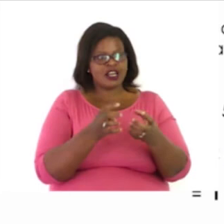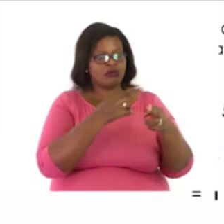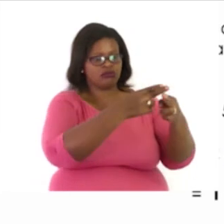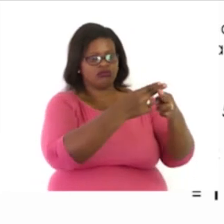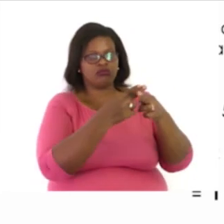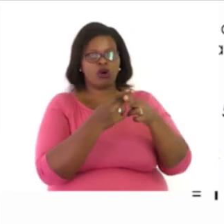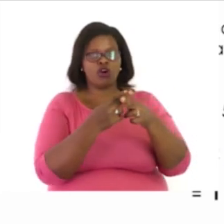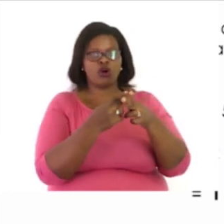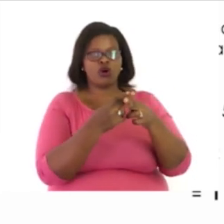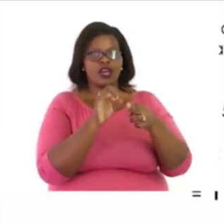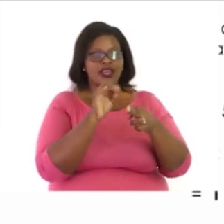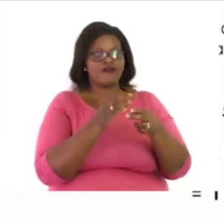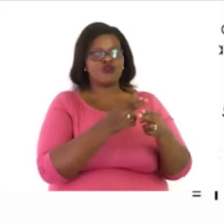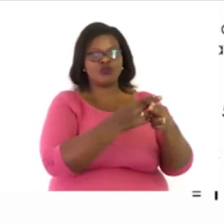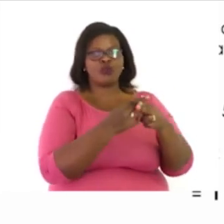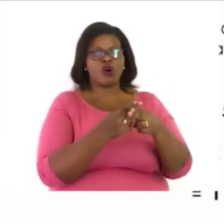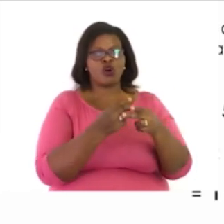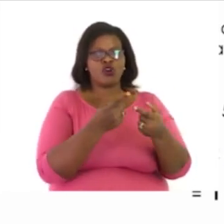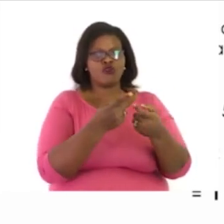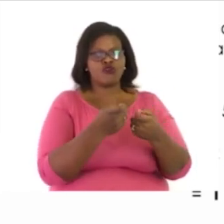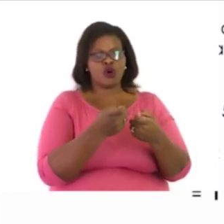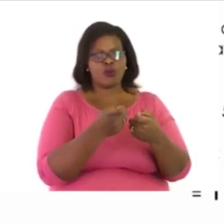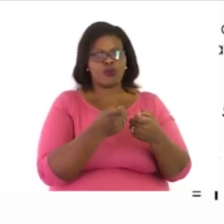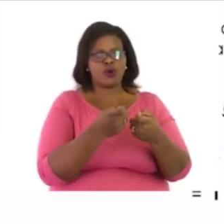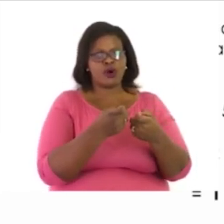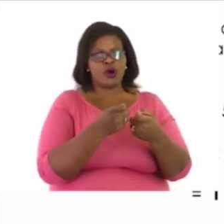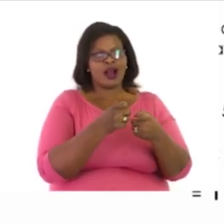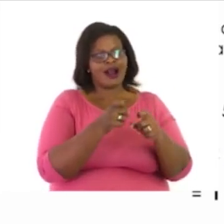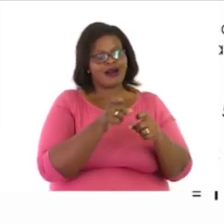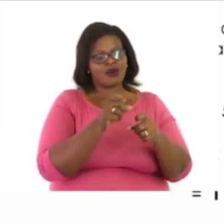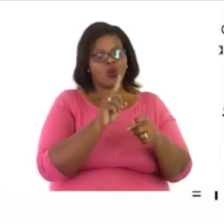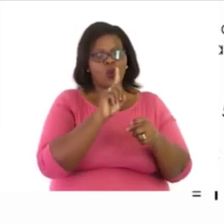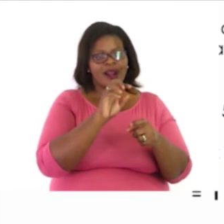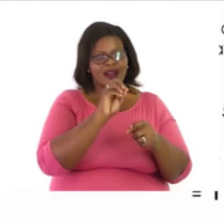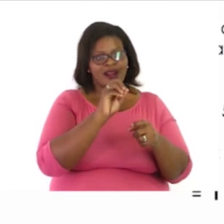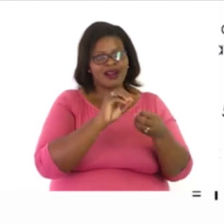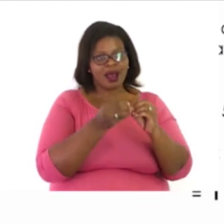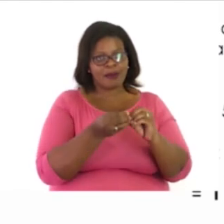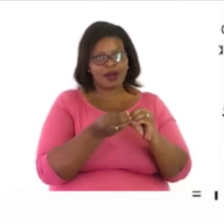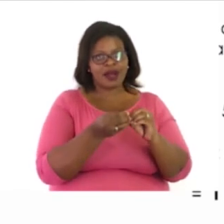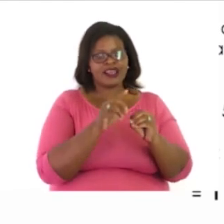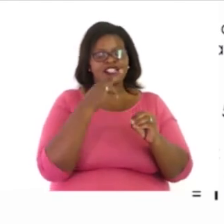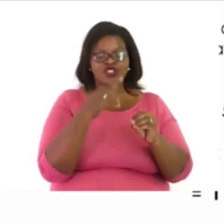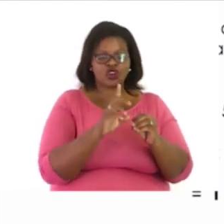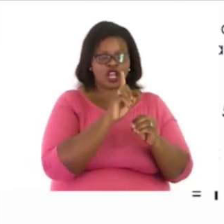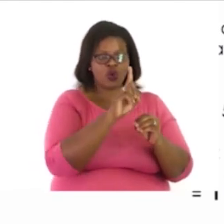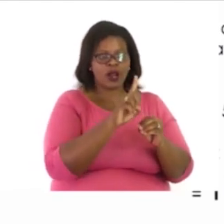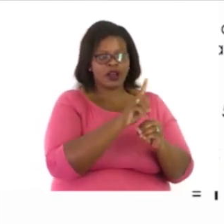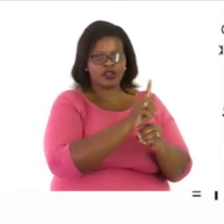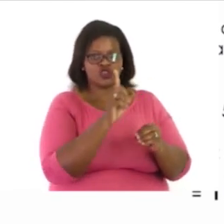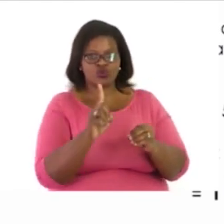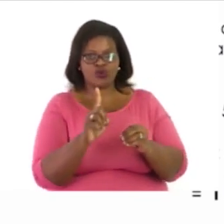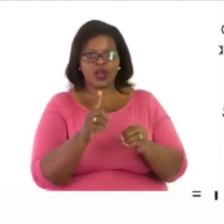borrows 1 from its partner, and that 1 is carried over, it is not a 1 that is carried over, but it is